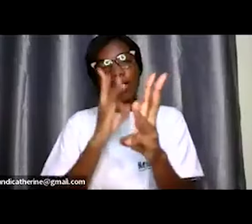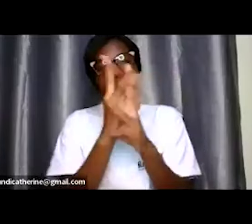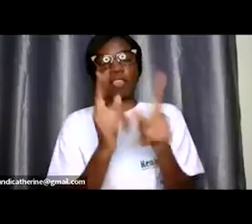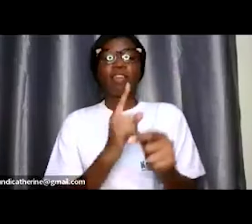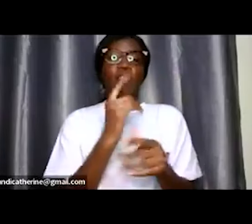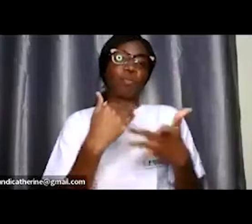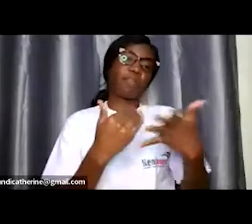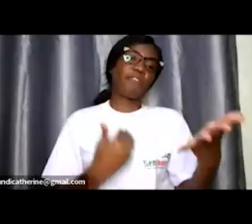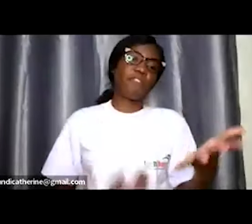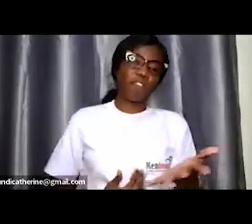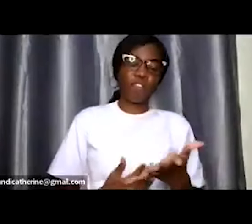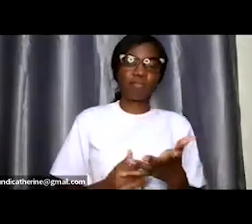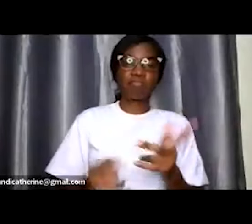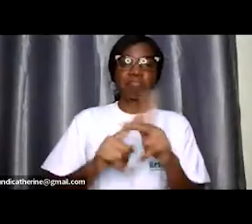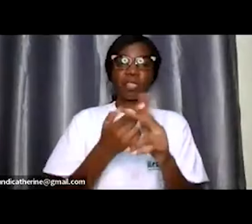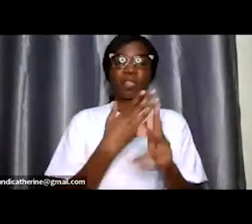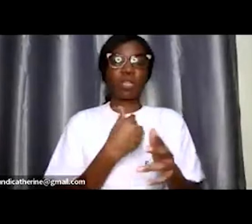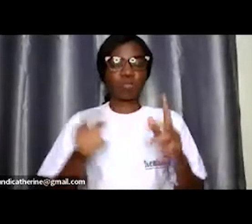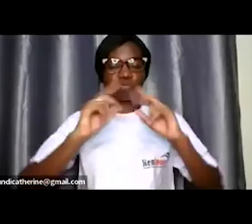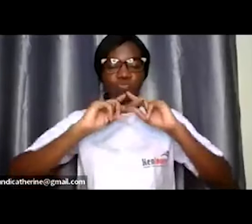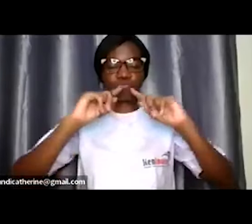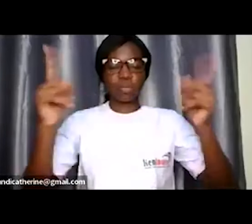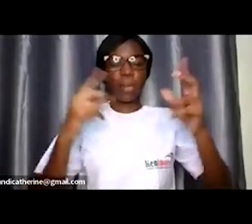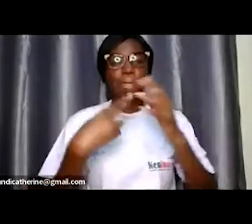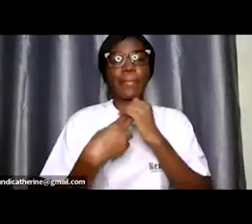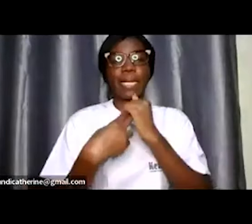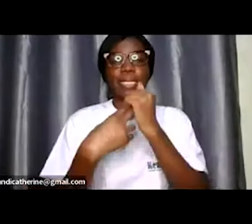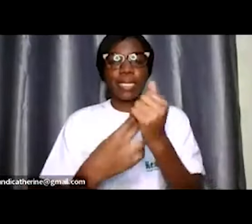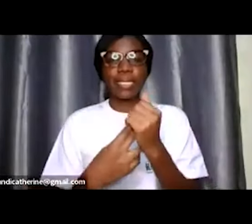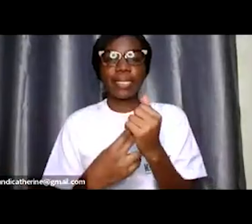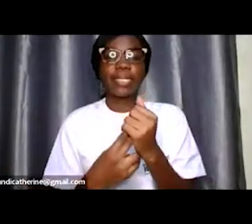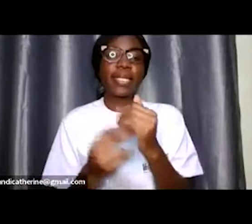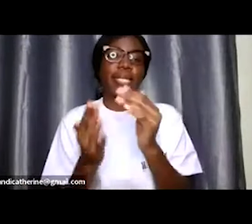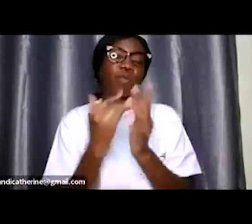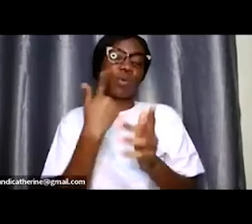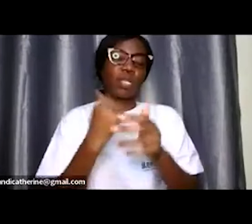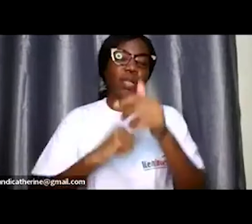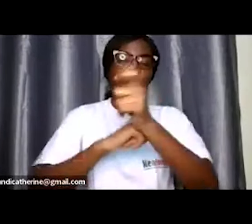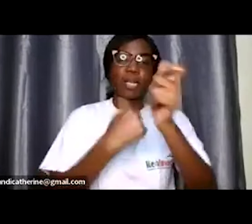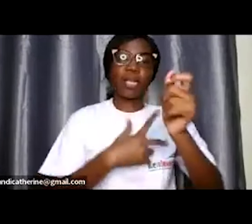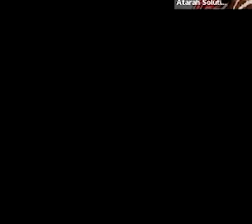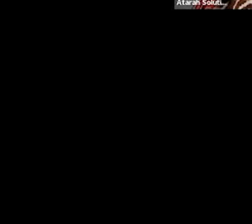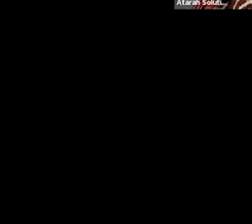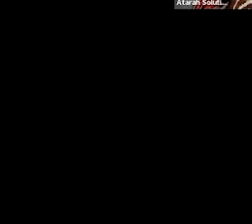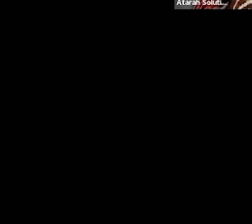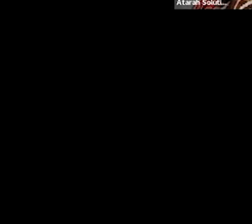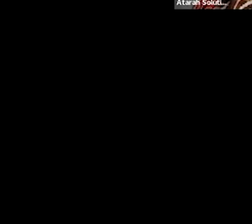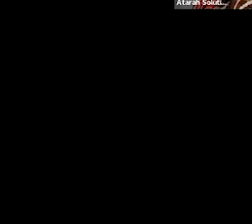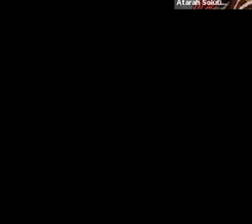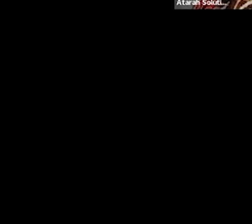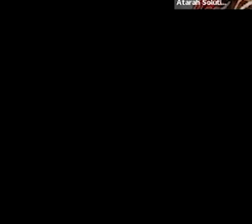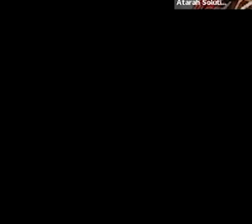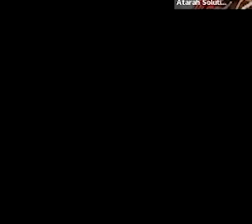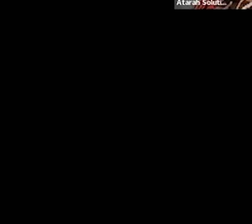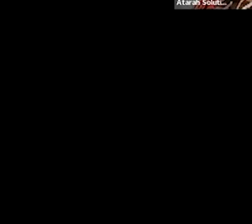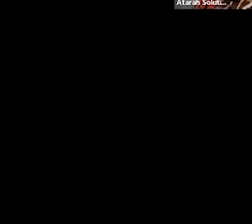me to give a shout out to our partners uh who support us in making sure that these sessions are running uh we are